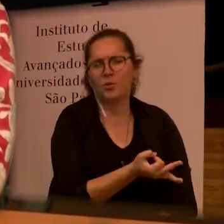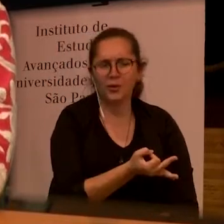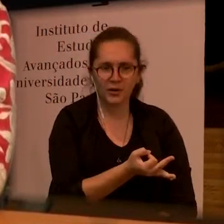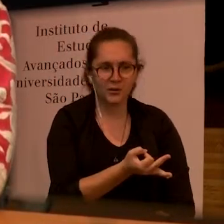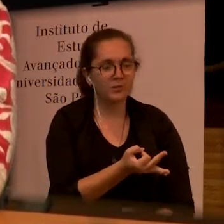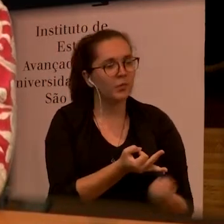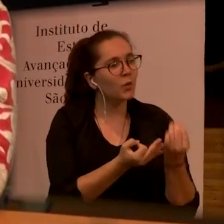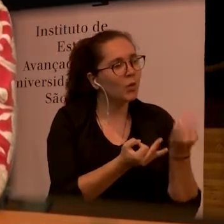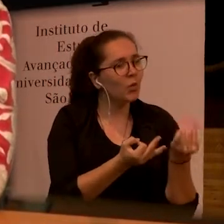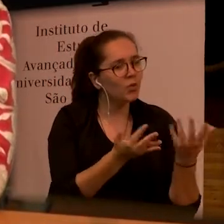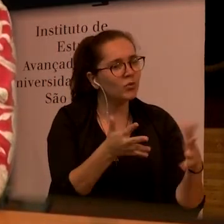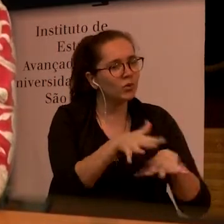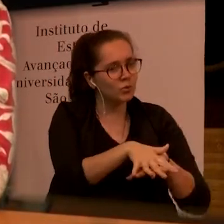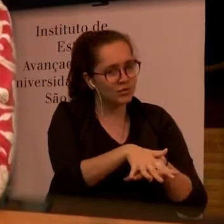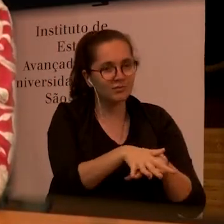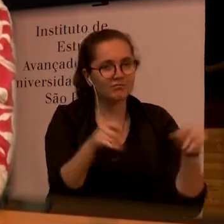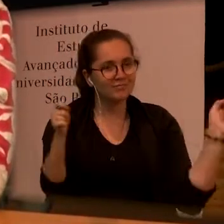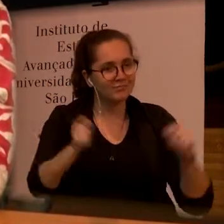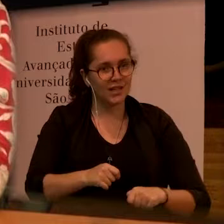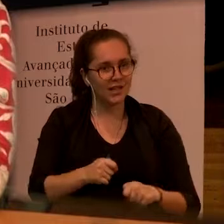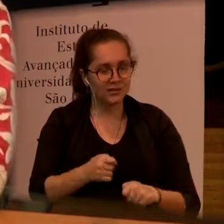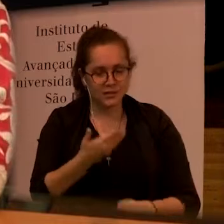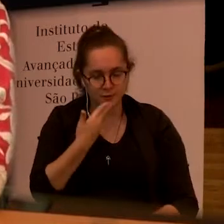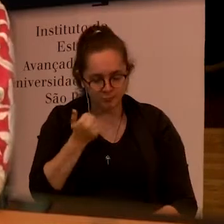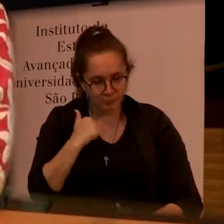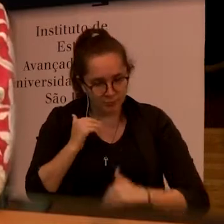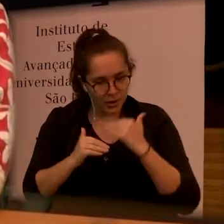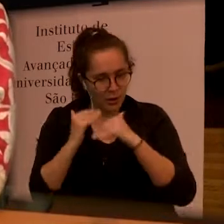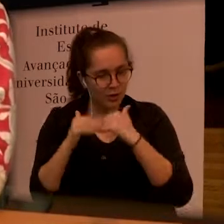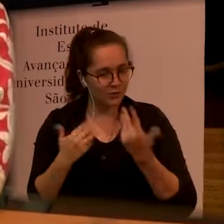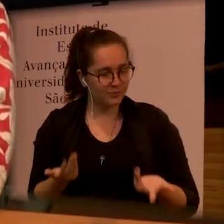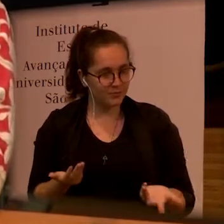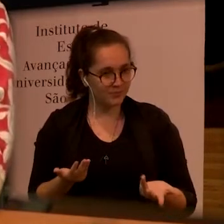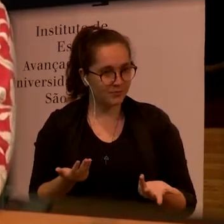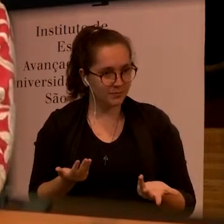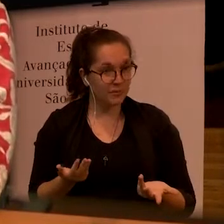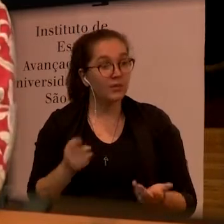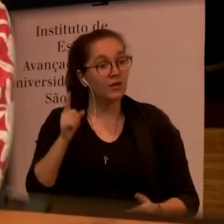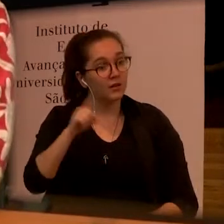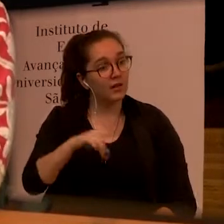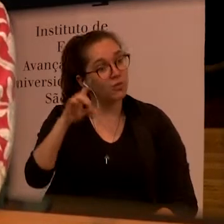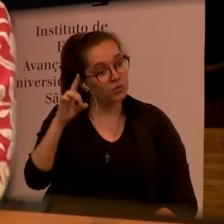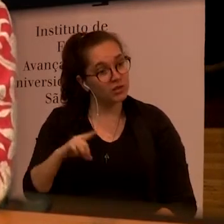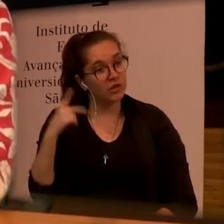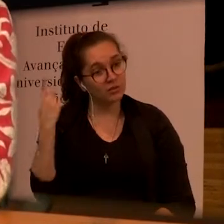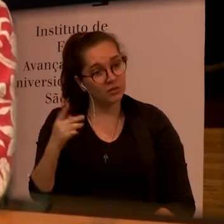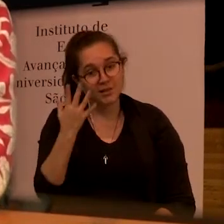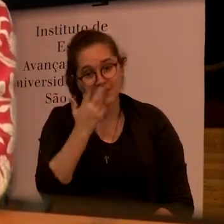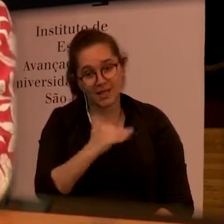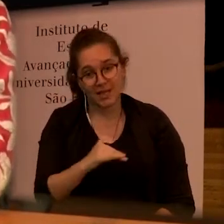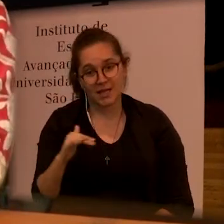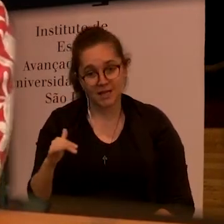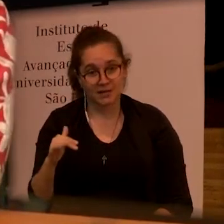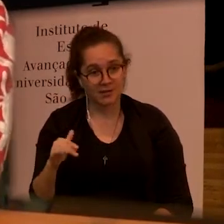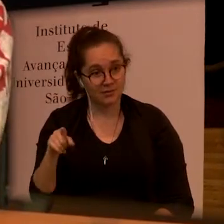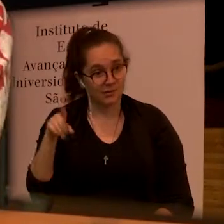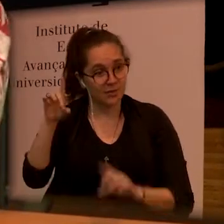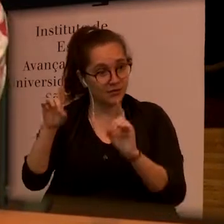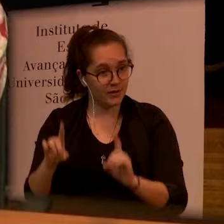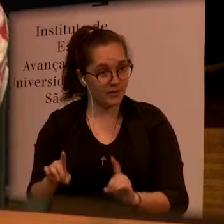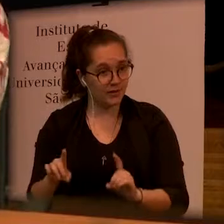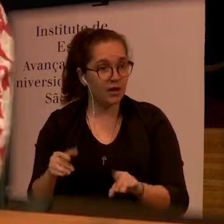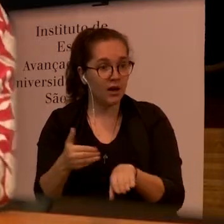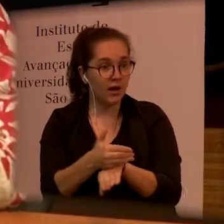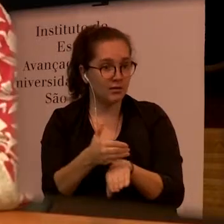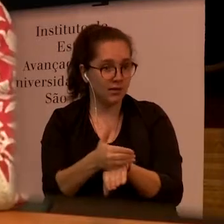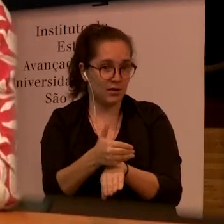I think we have to remember that it is a right of those children to be included in education it is not a generosity